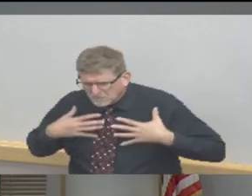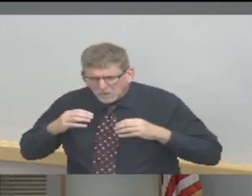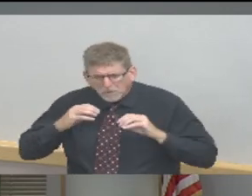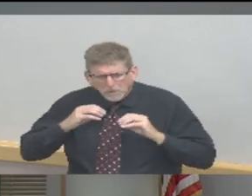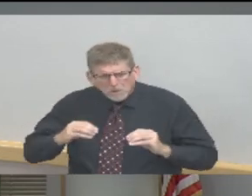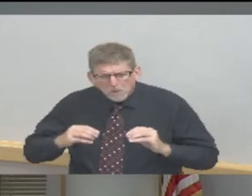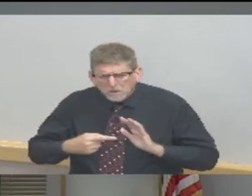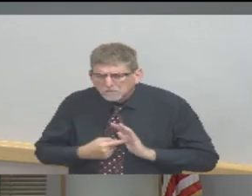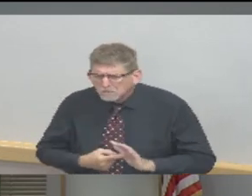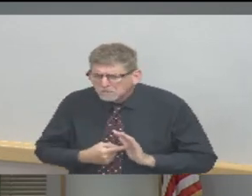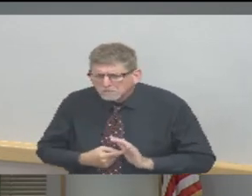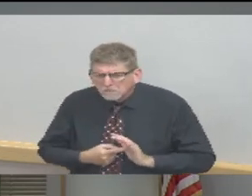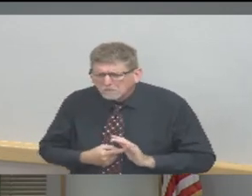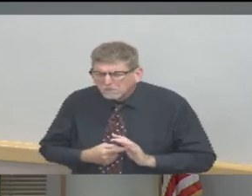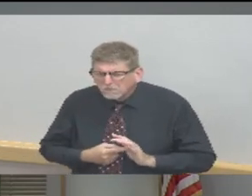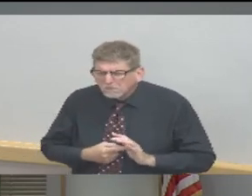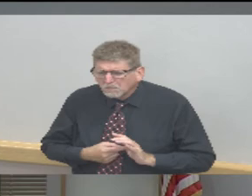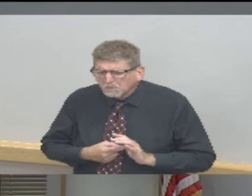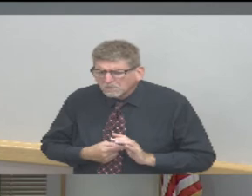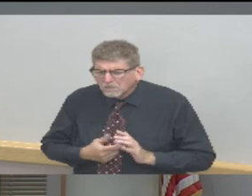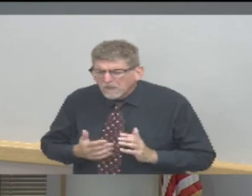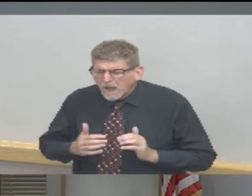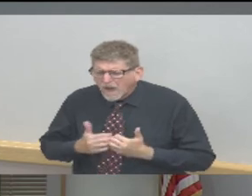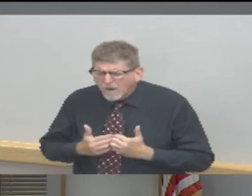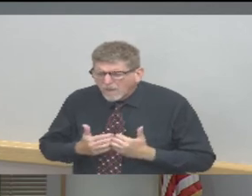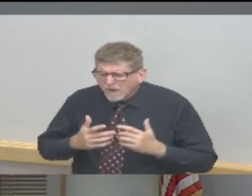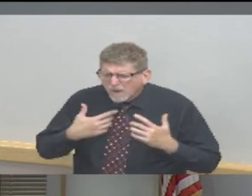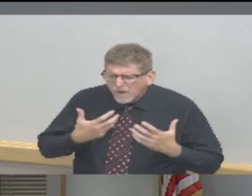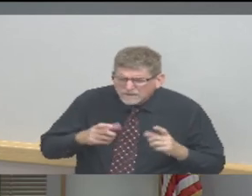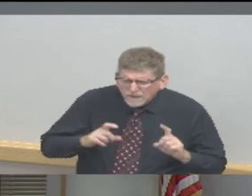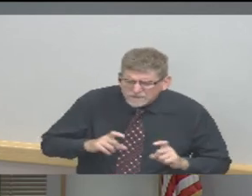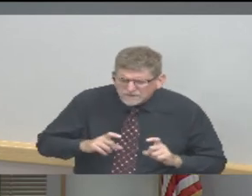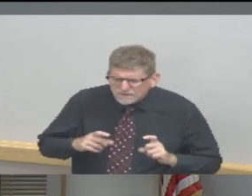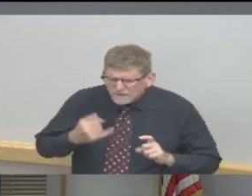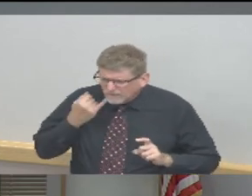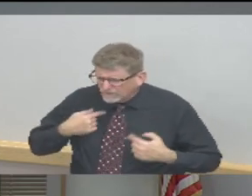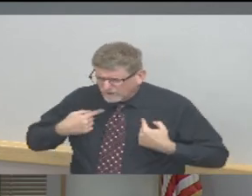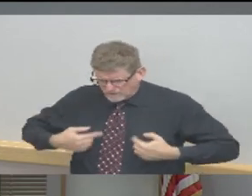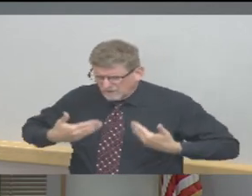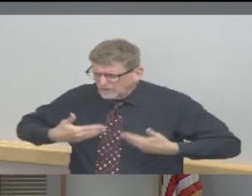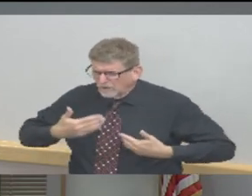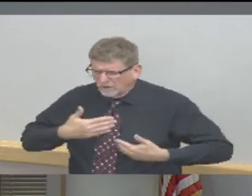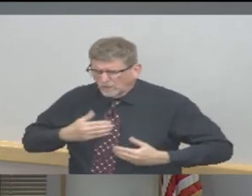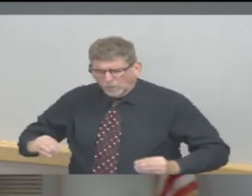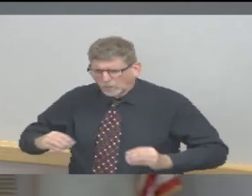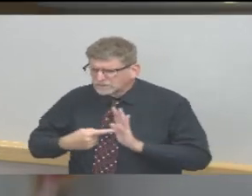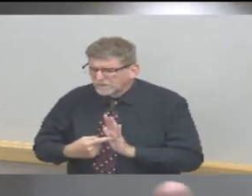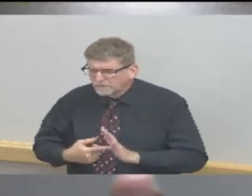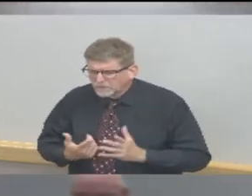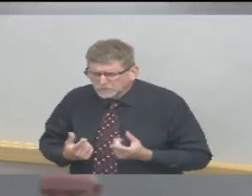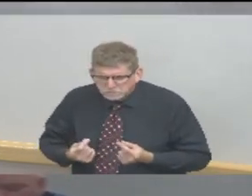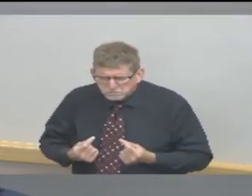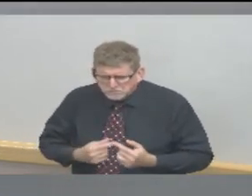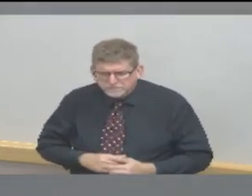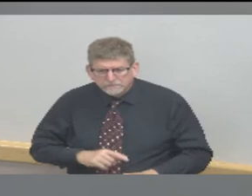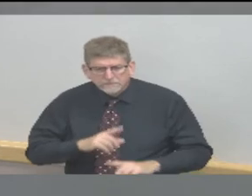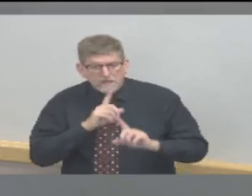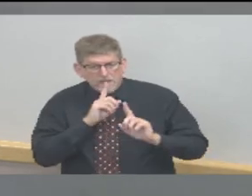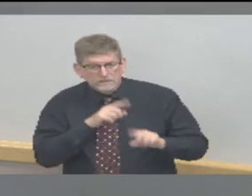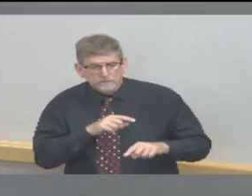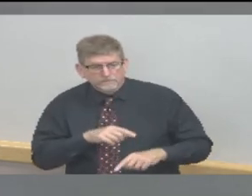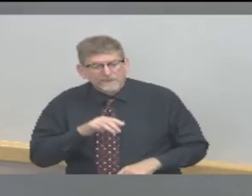tested. So the free State Department of Health testing site